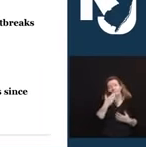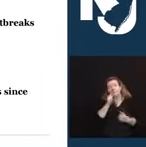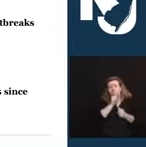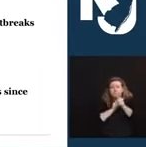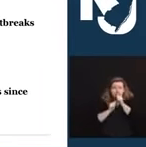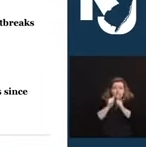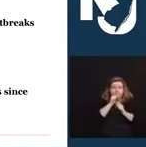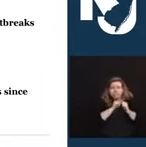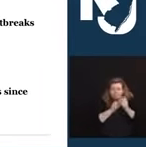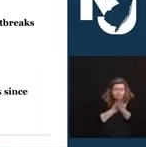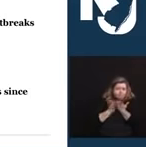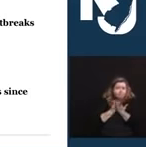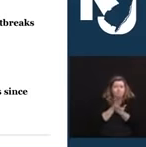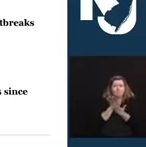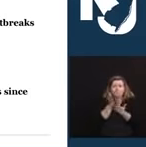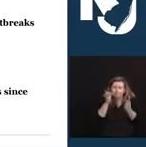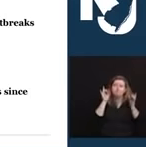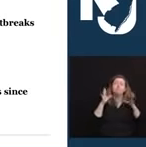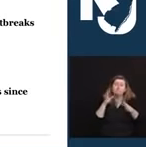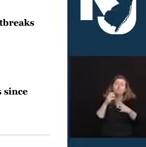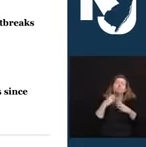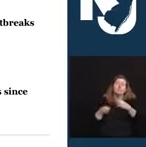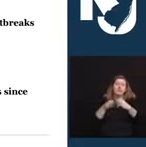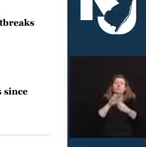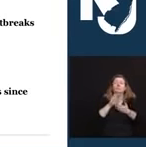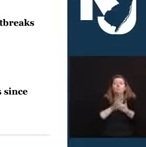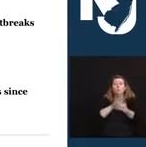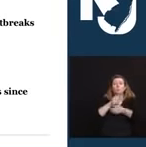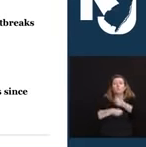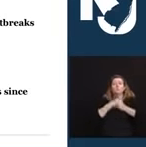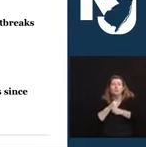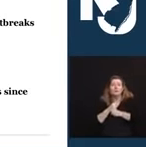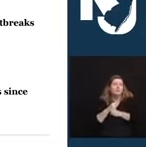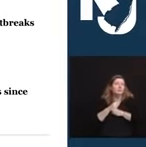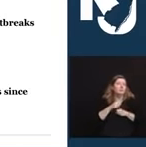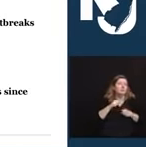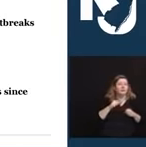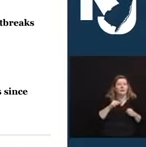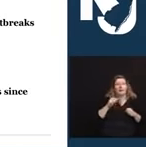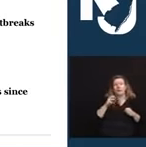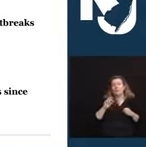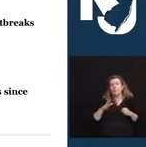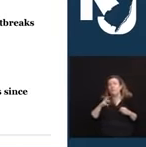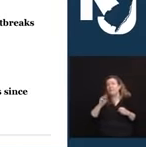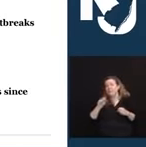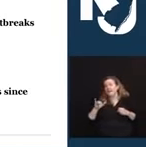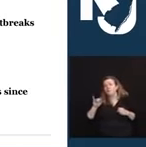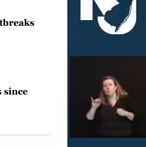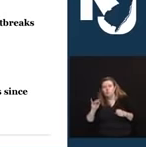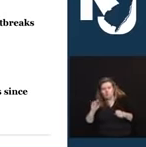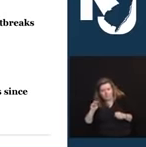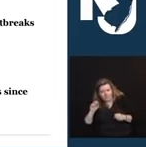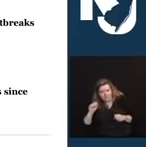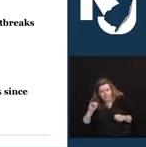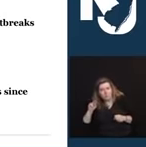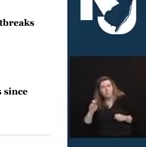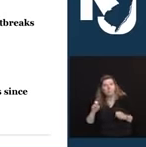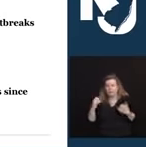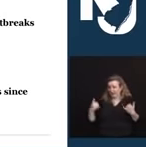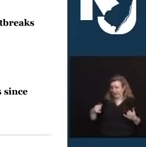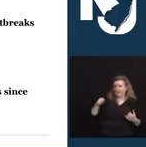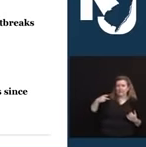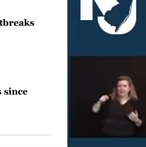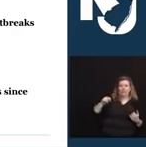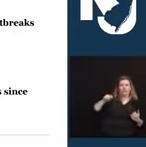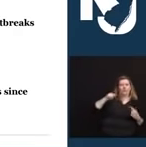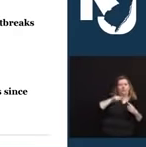school year as was the end of last year's school year. God willing, again, with vaccines and other developments, we'll get back